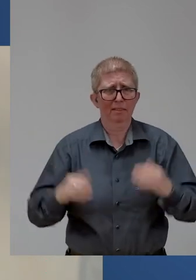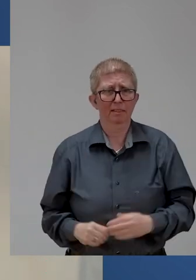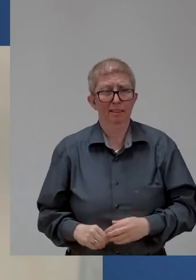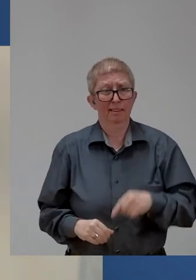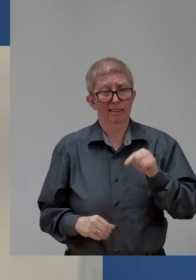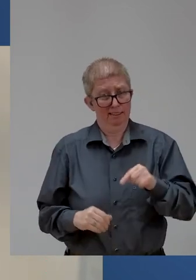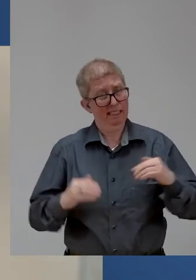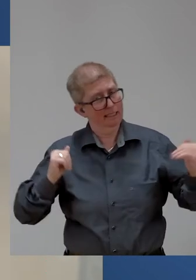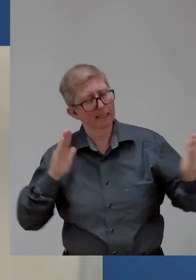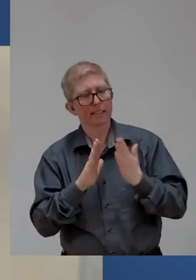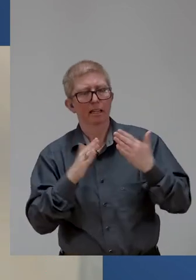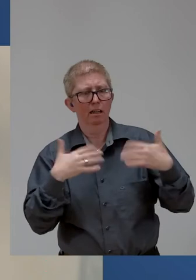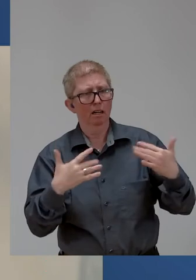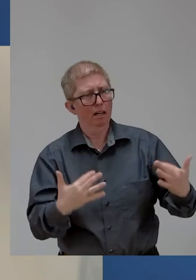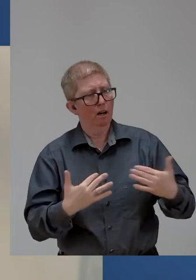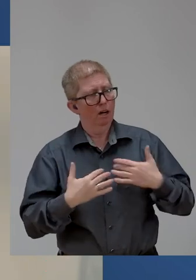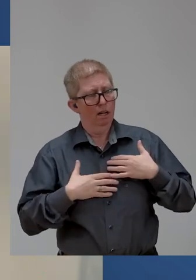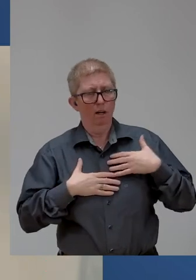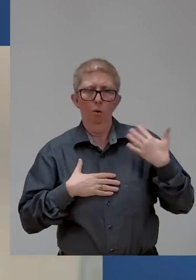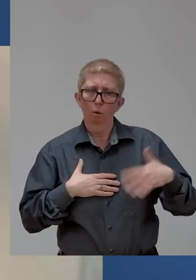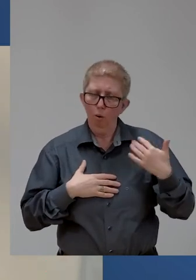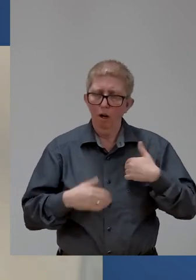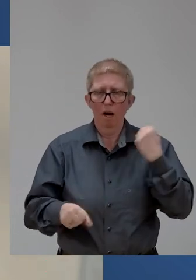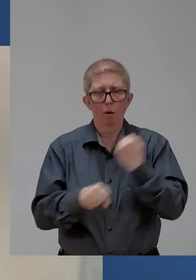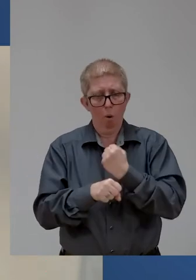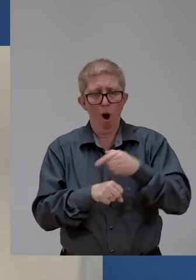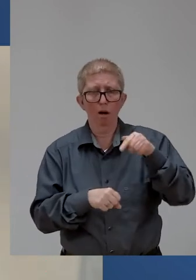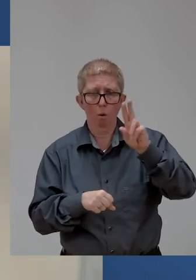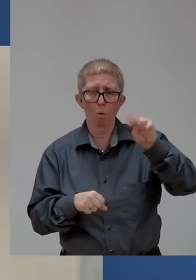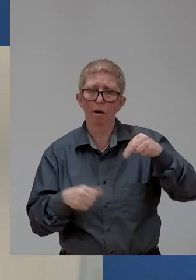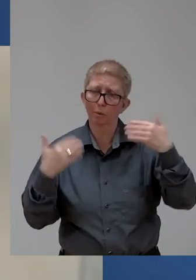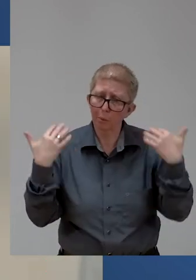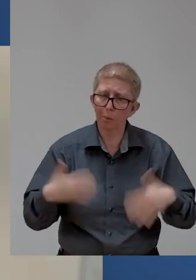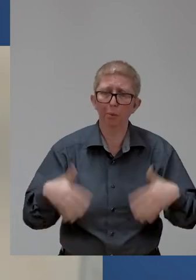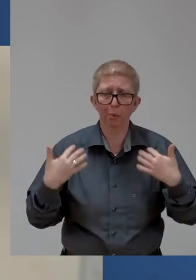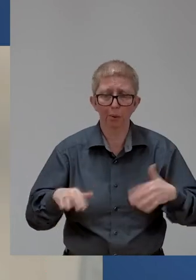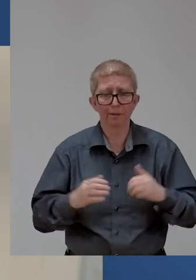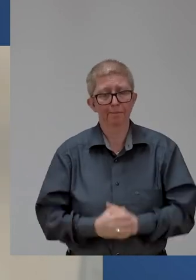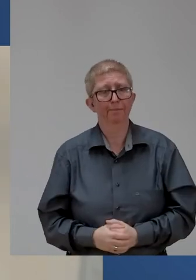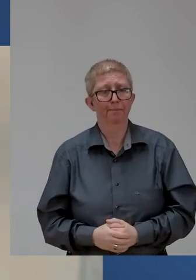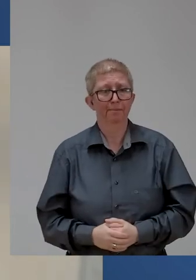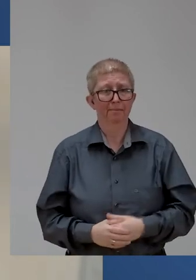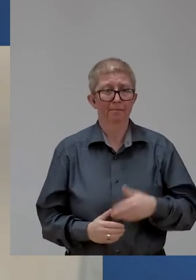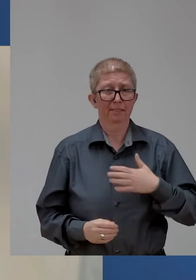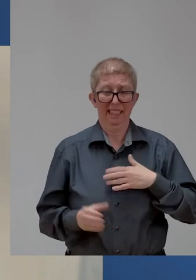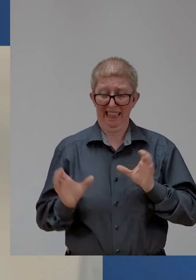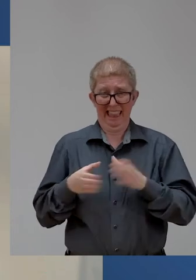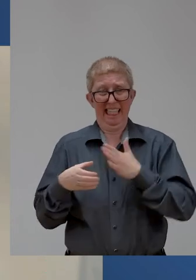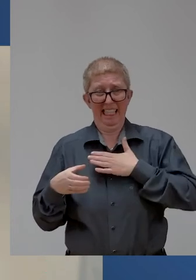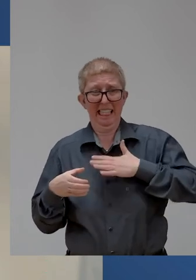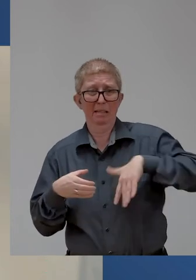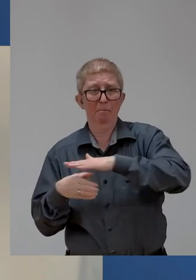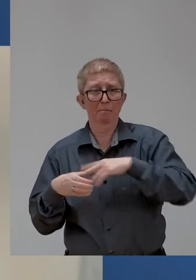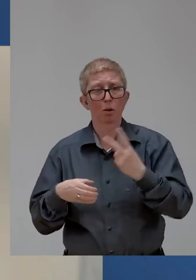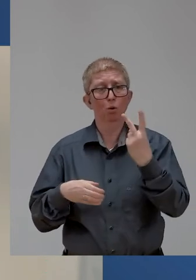work with the US mission related to disability. My delegation sits on two groups that play a critical role for advancing accessibility and